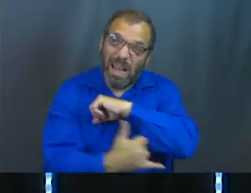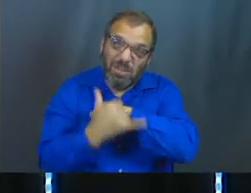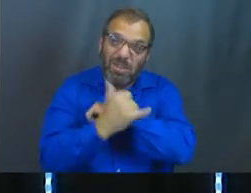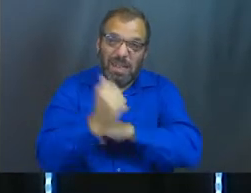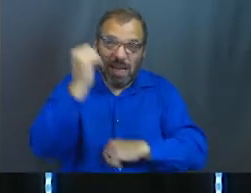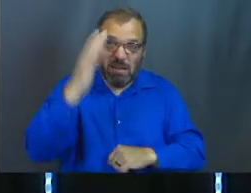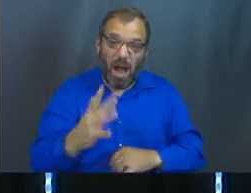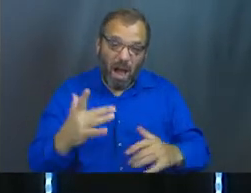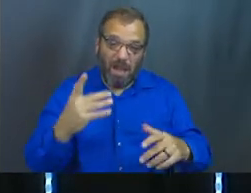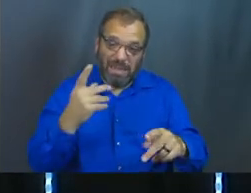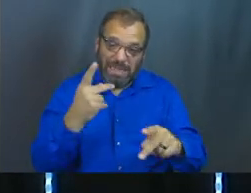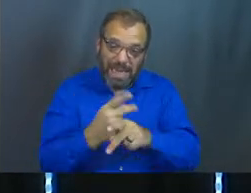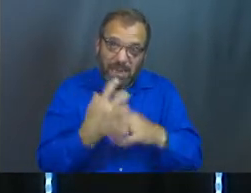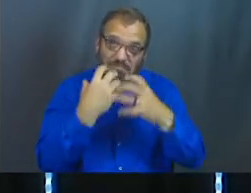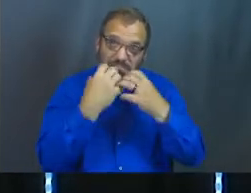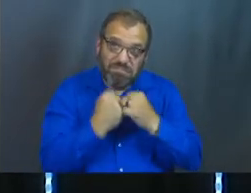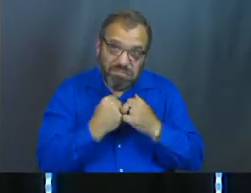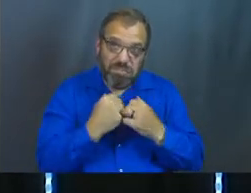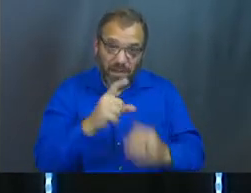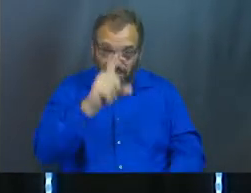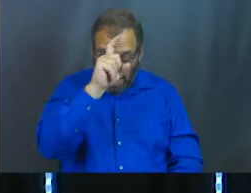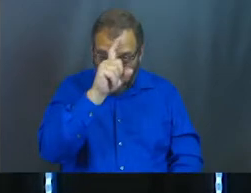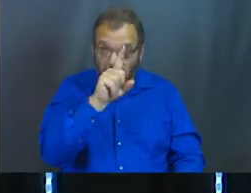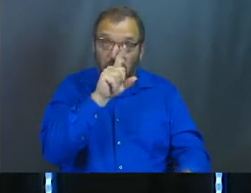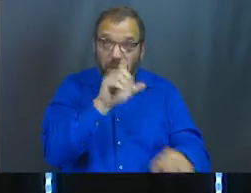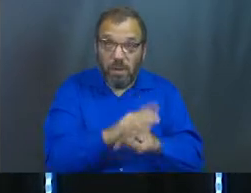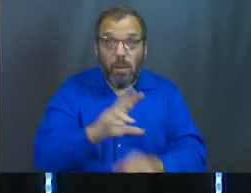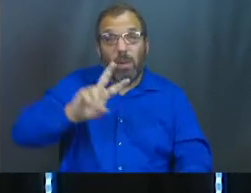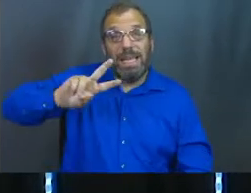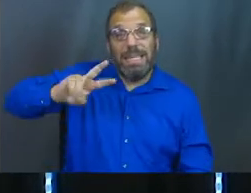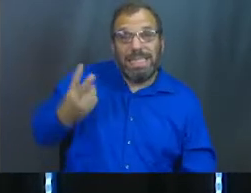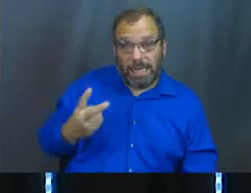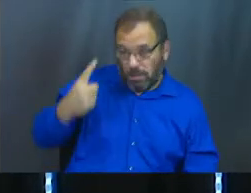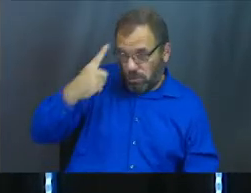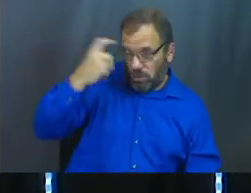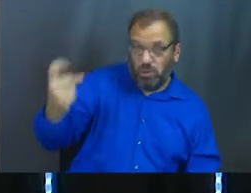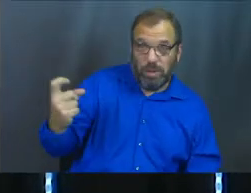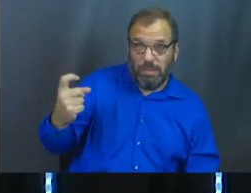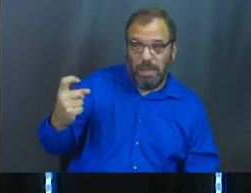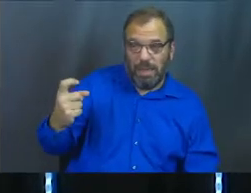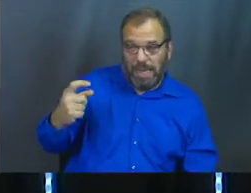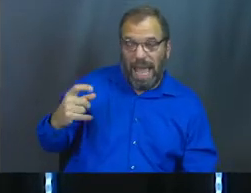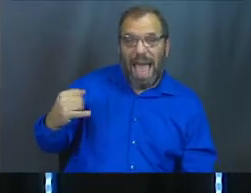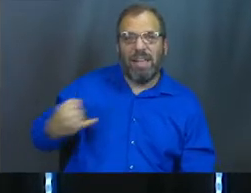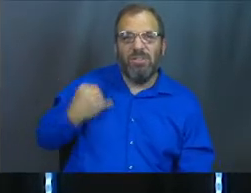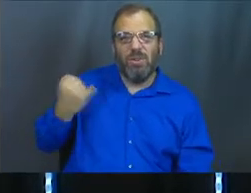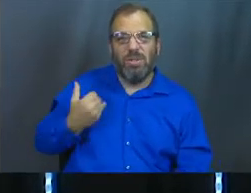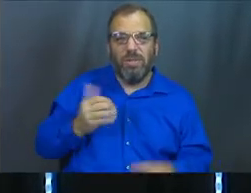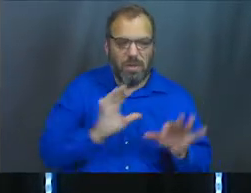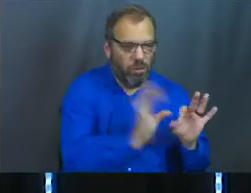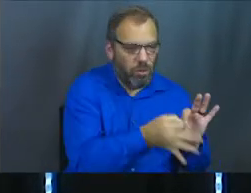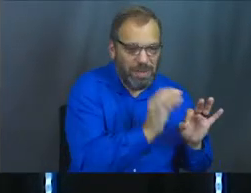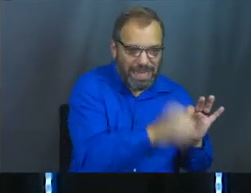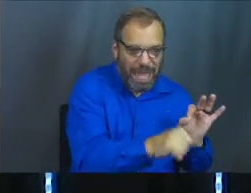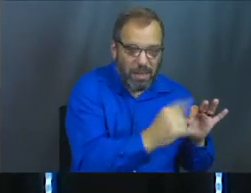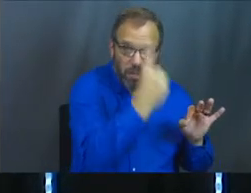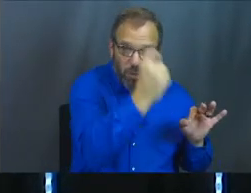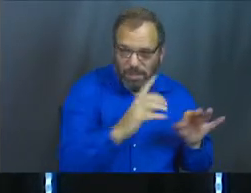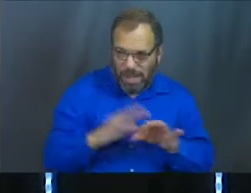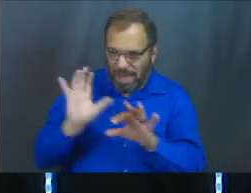God cares about him enough to confirm it with a second dream. And Joseph rightly knows how to interpret that.